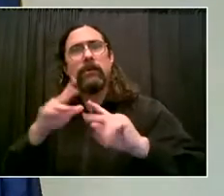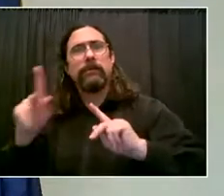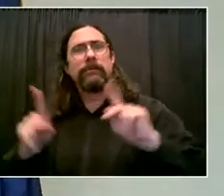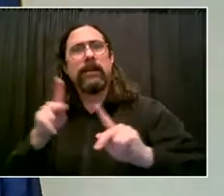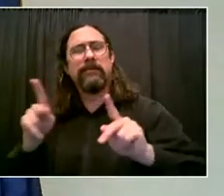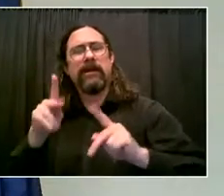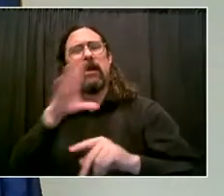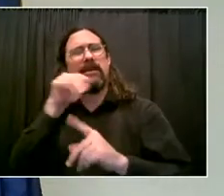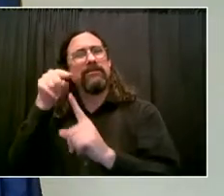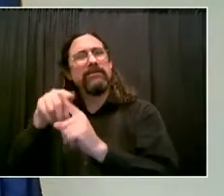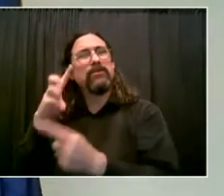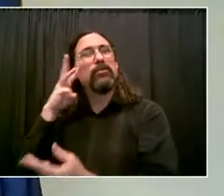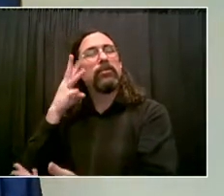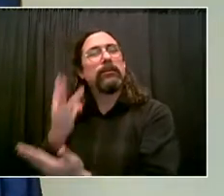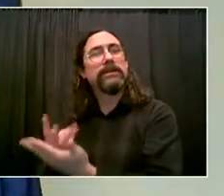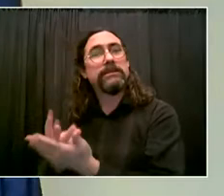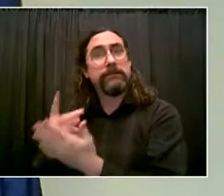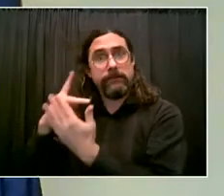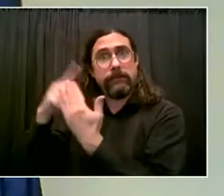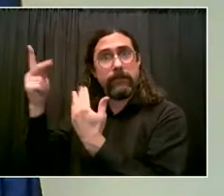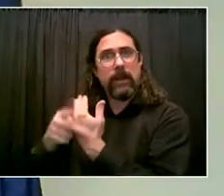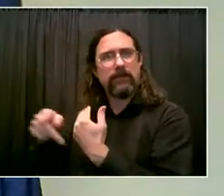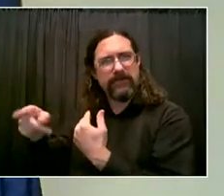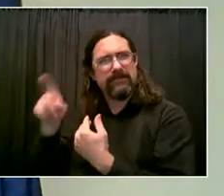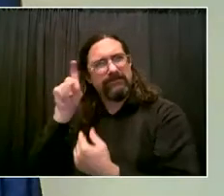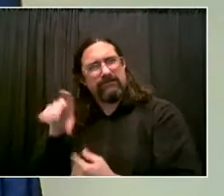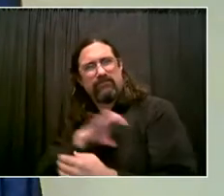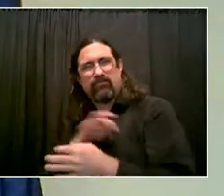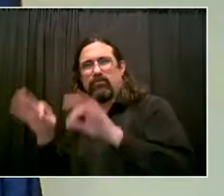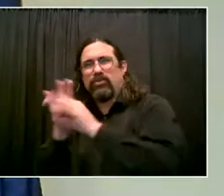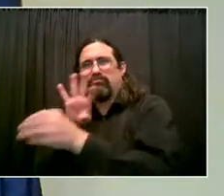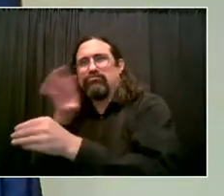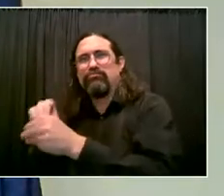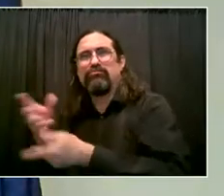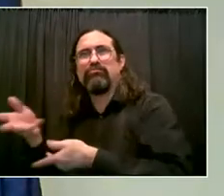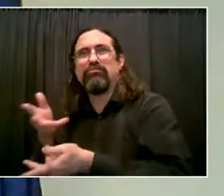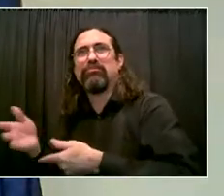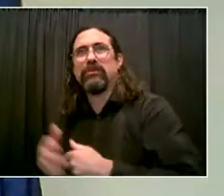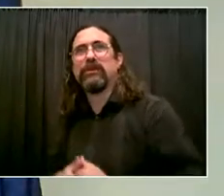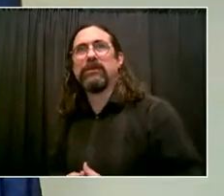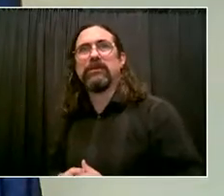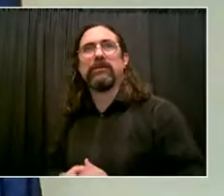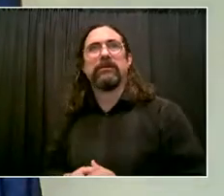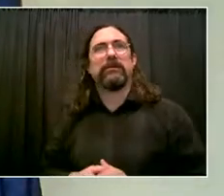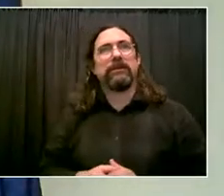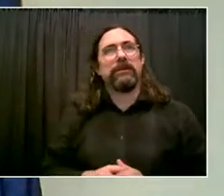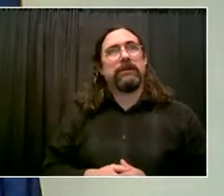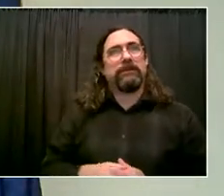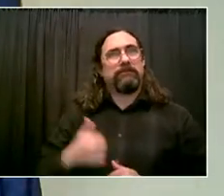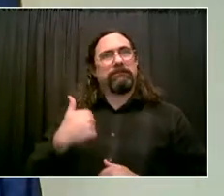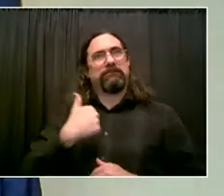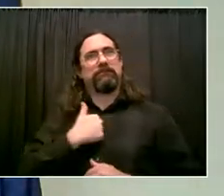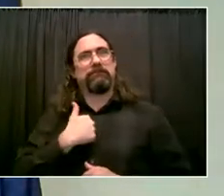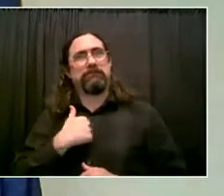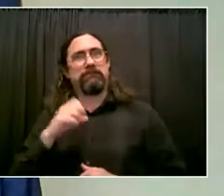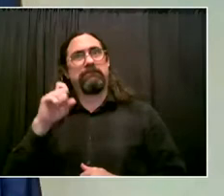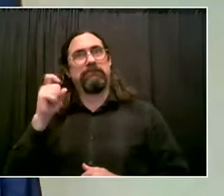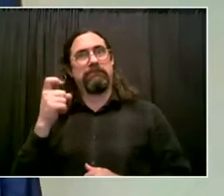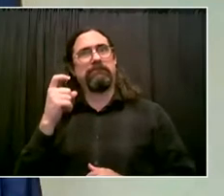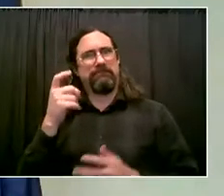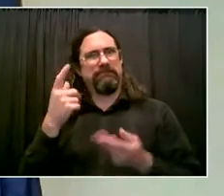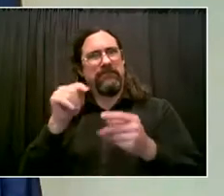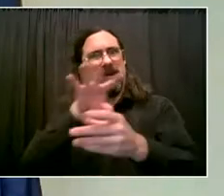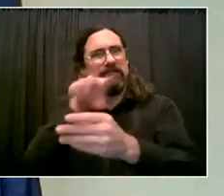I will do anything I can for those courageous Bronxites who will come forward and cooperate with the police and my